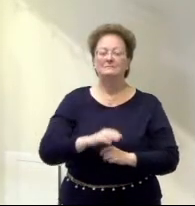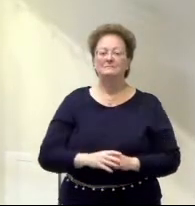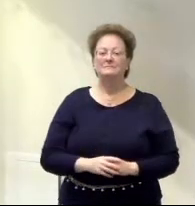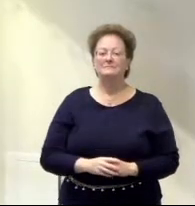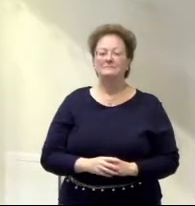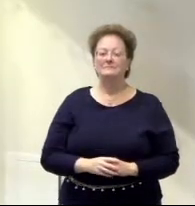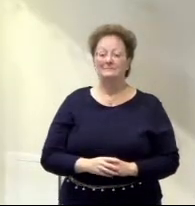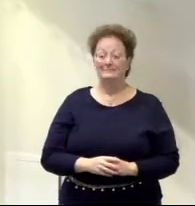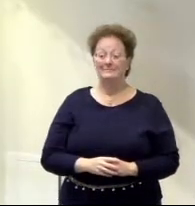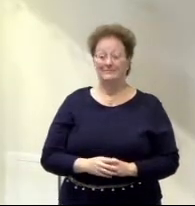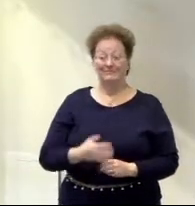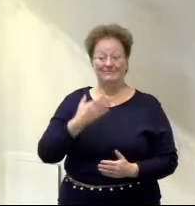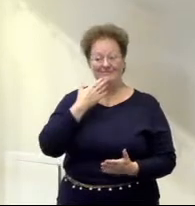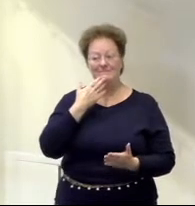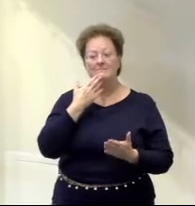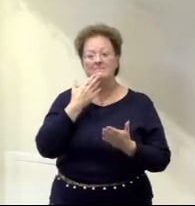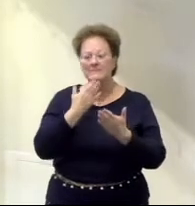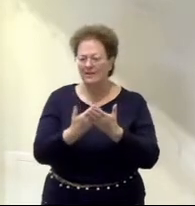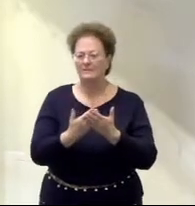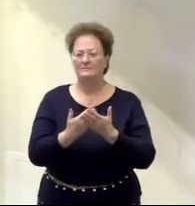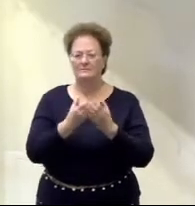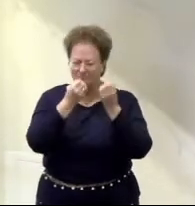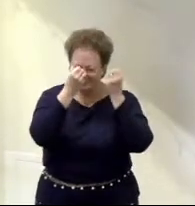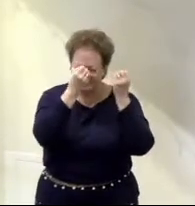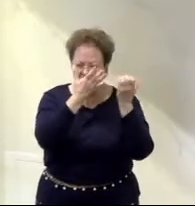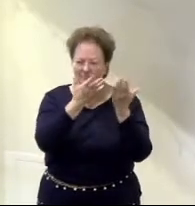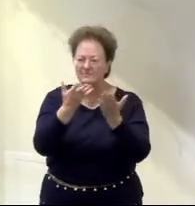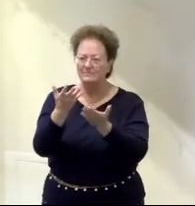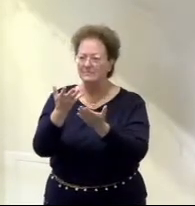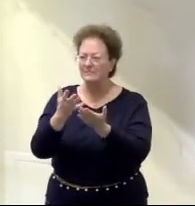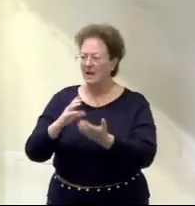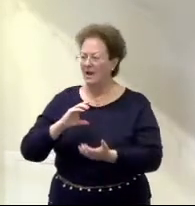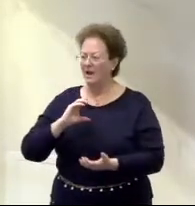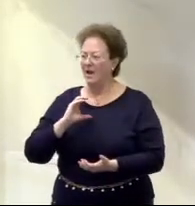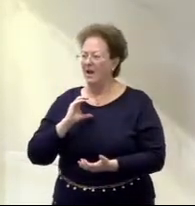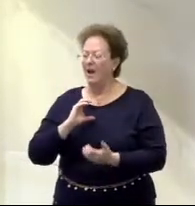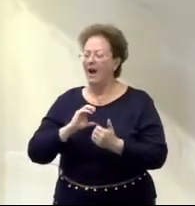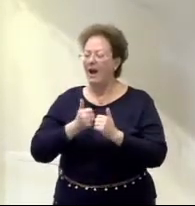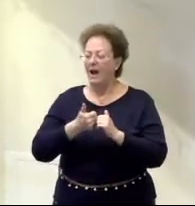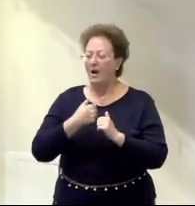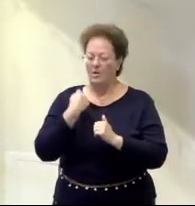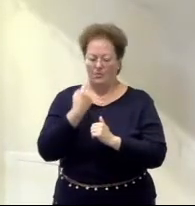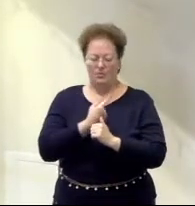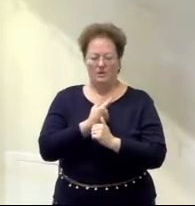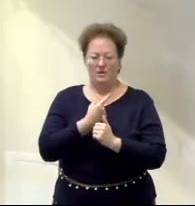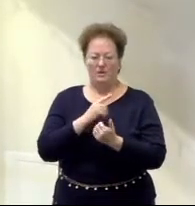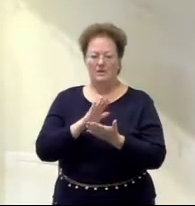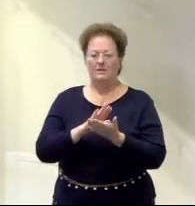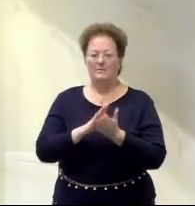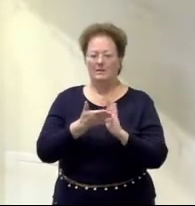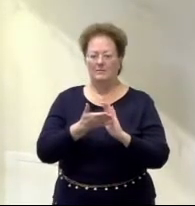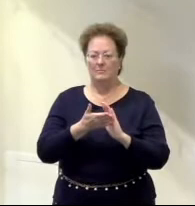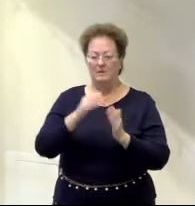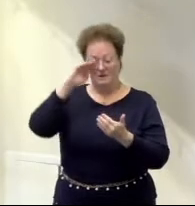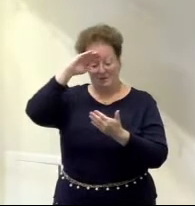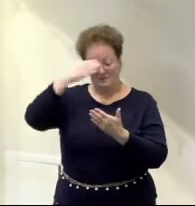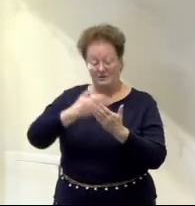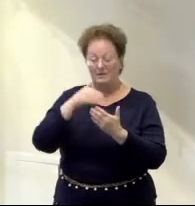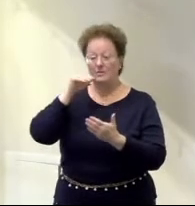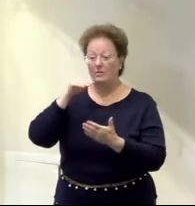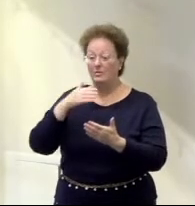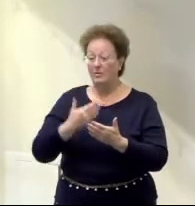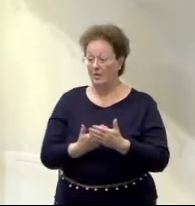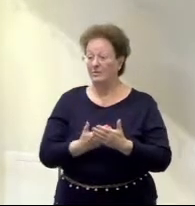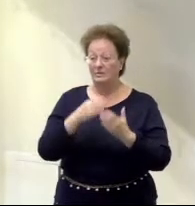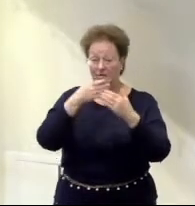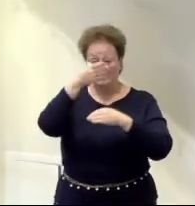Sounds too good to be true, doesn't it? How can we be sons or daughters of God? Well, the reason is simply because that's what he's declared us